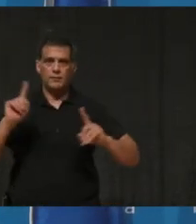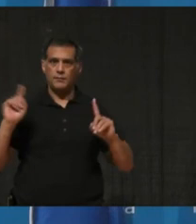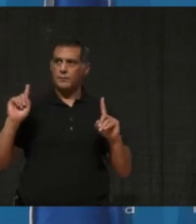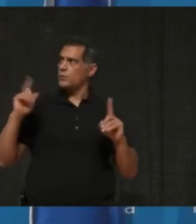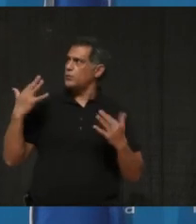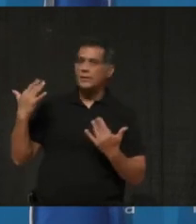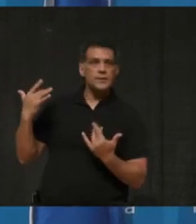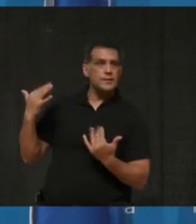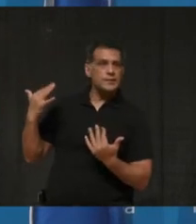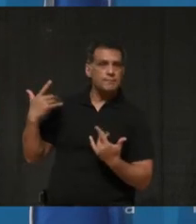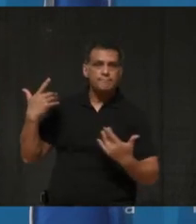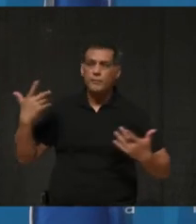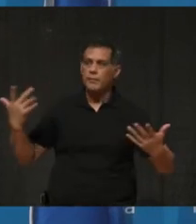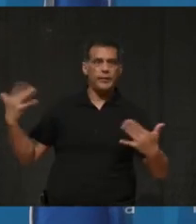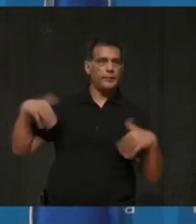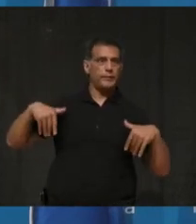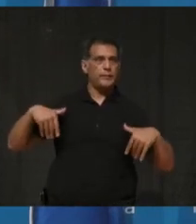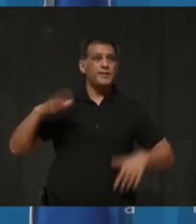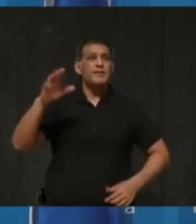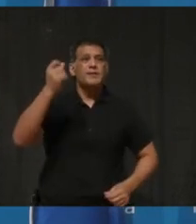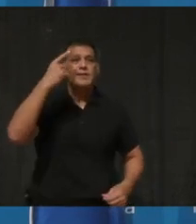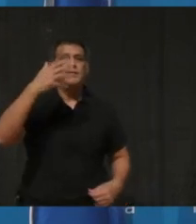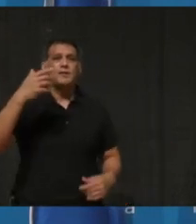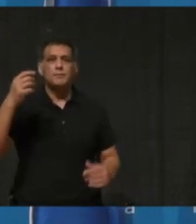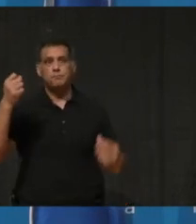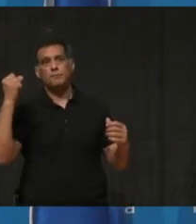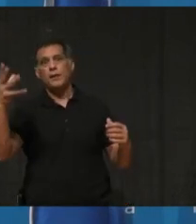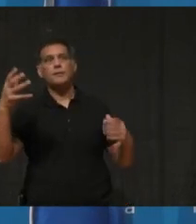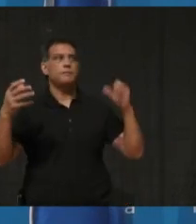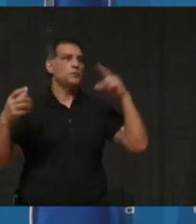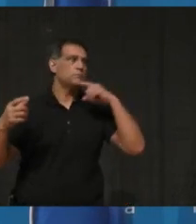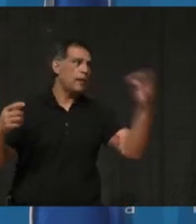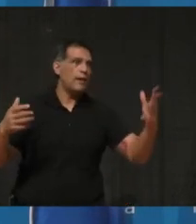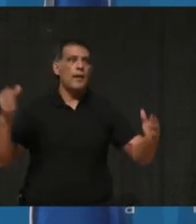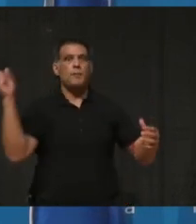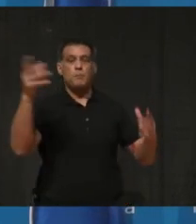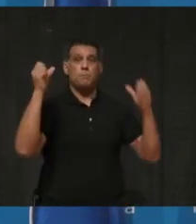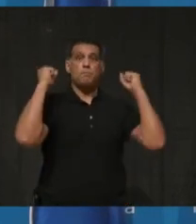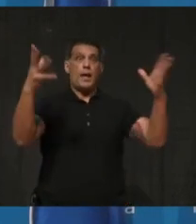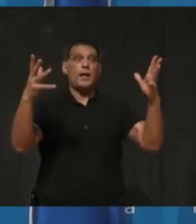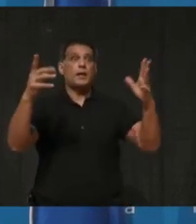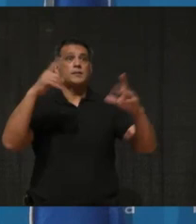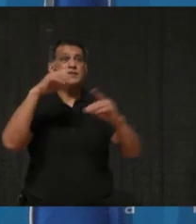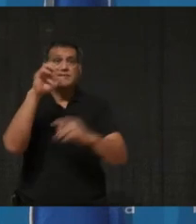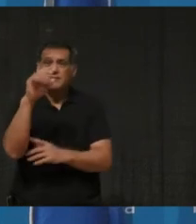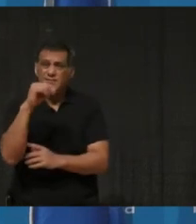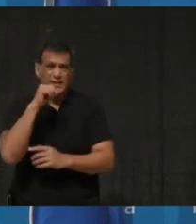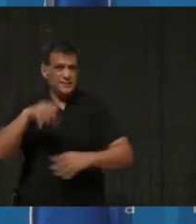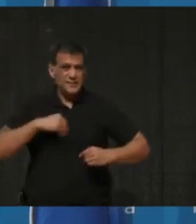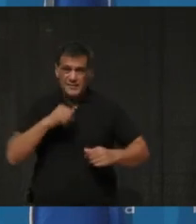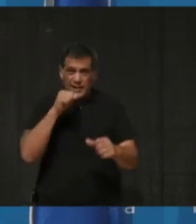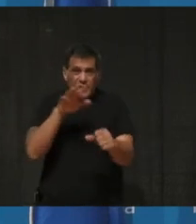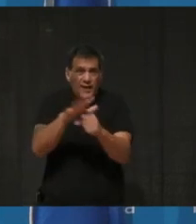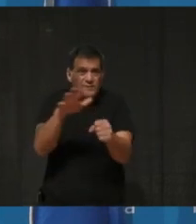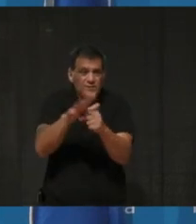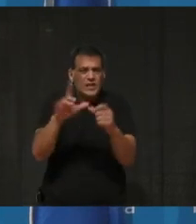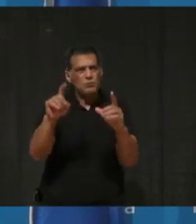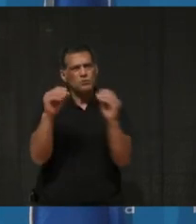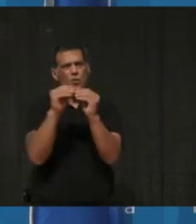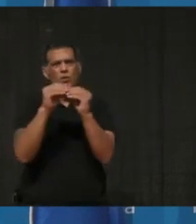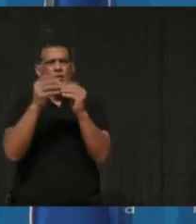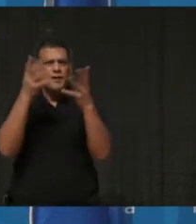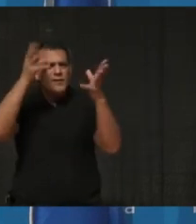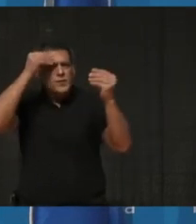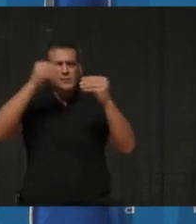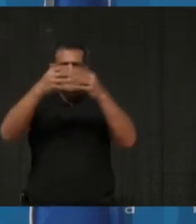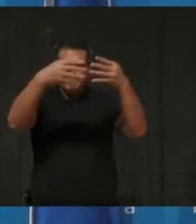know. Snippets of information in the general media does not suffice. What we do know is that